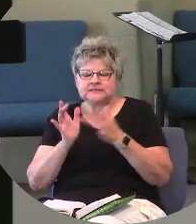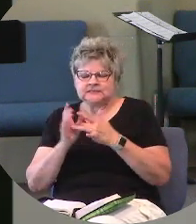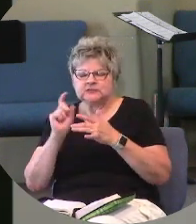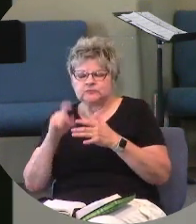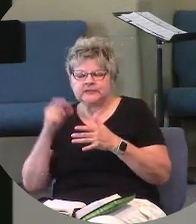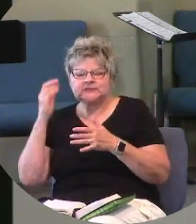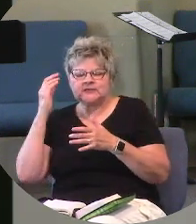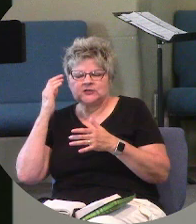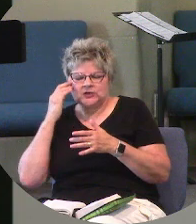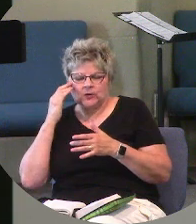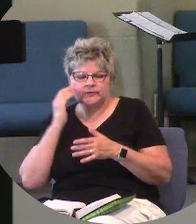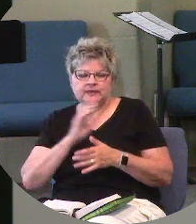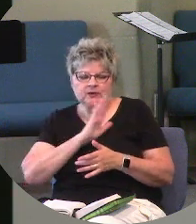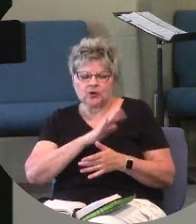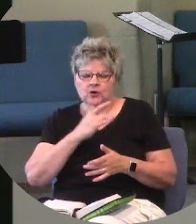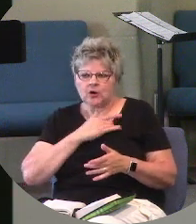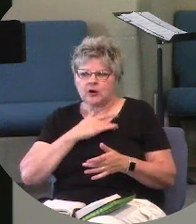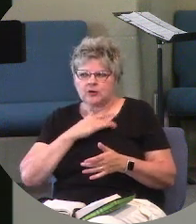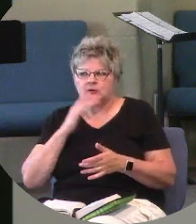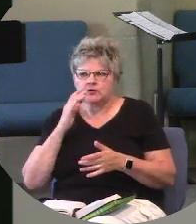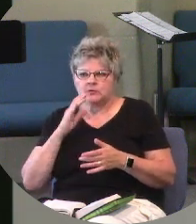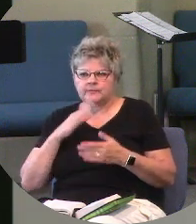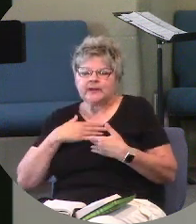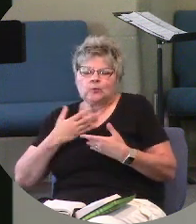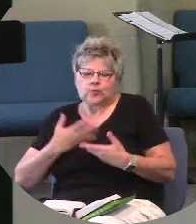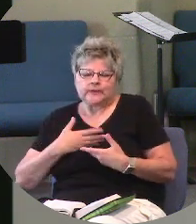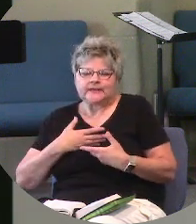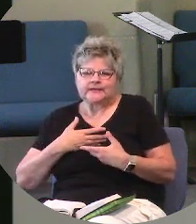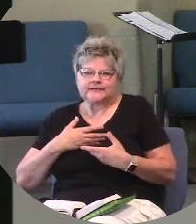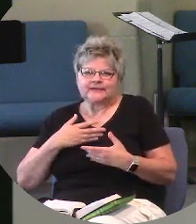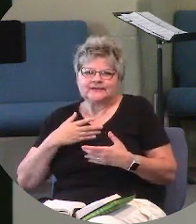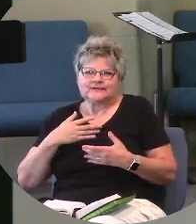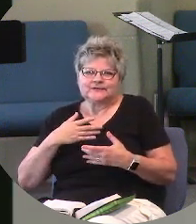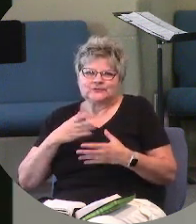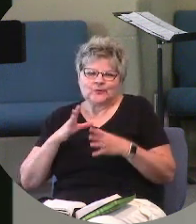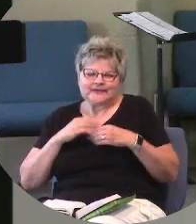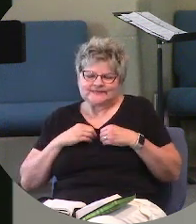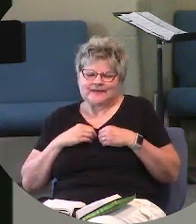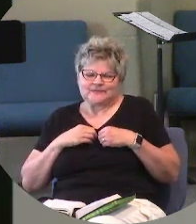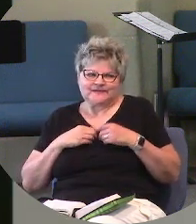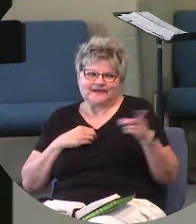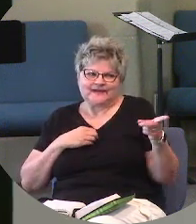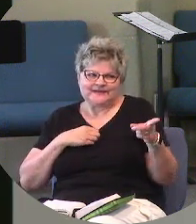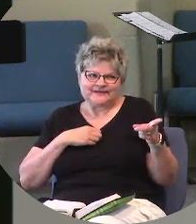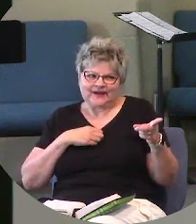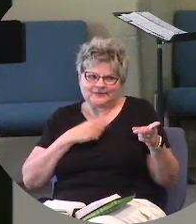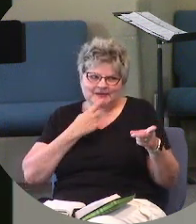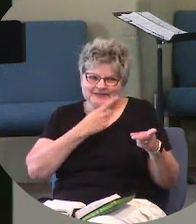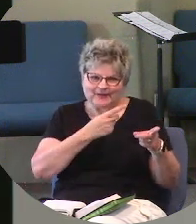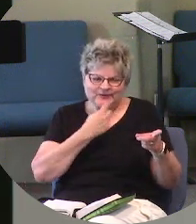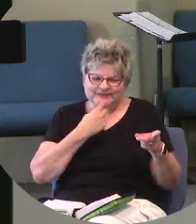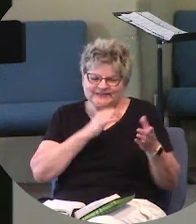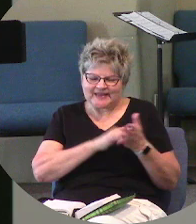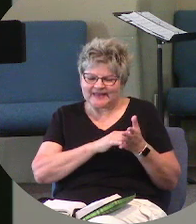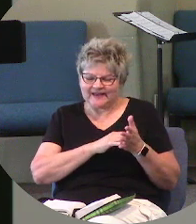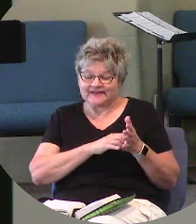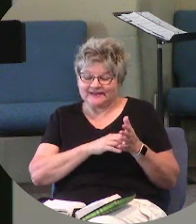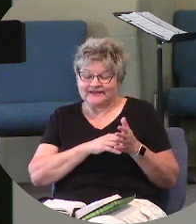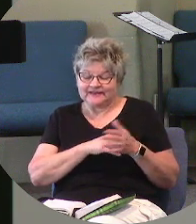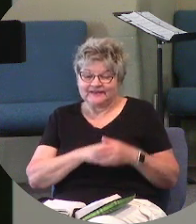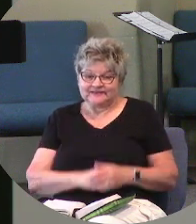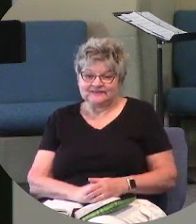He must have known her heart would accept it. I didn't prompt her at all, she's just, no, no.